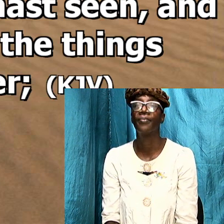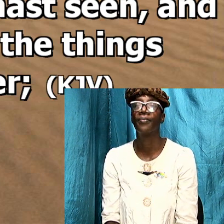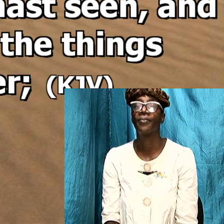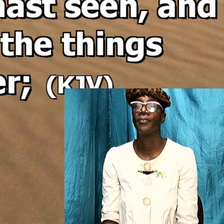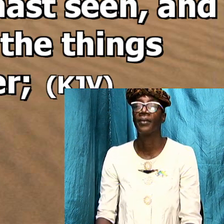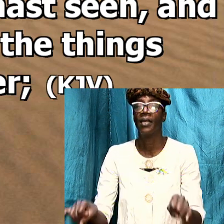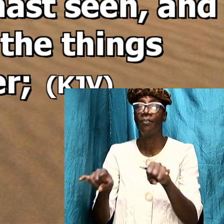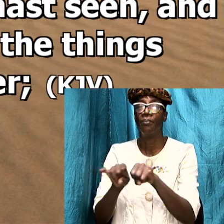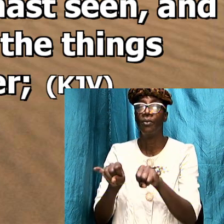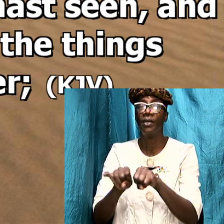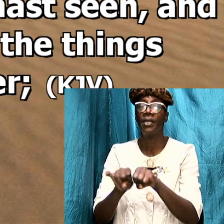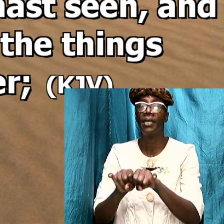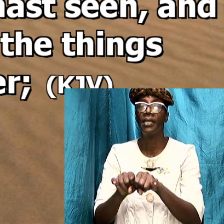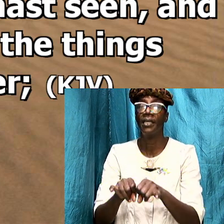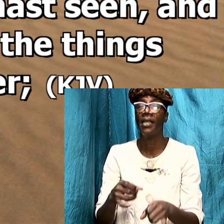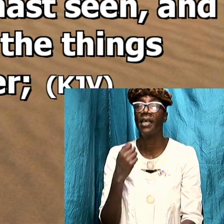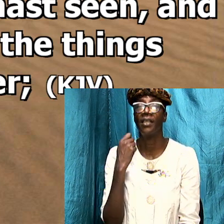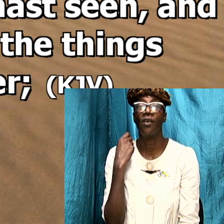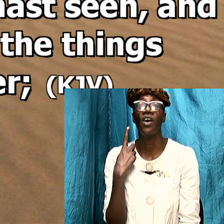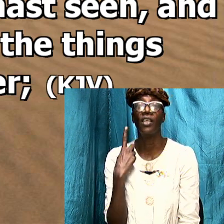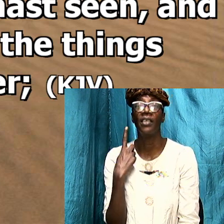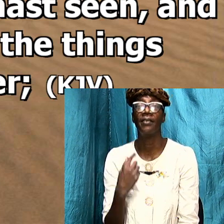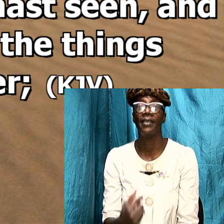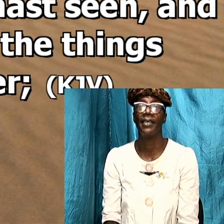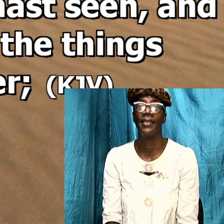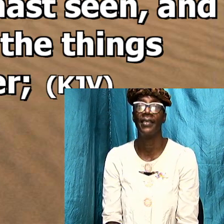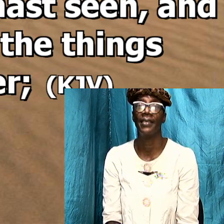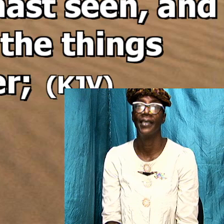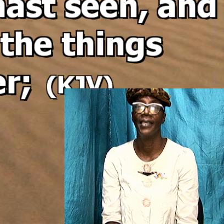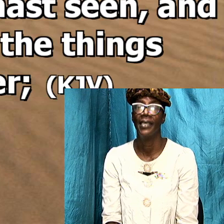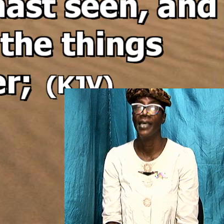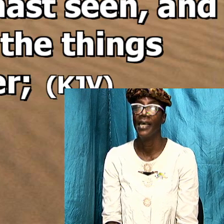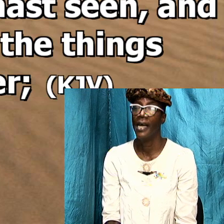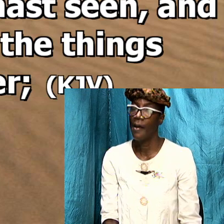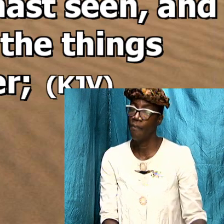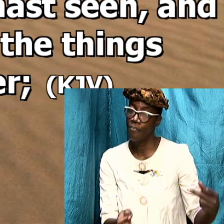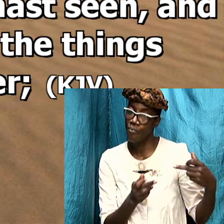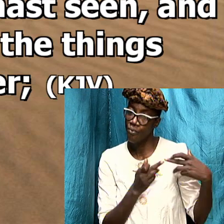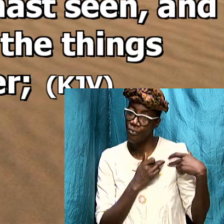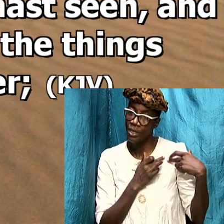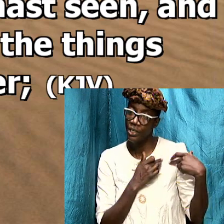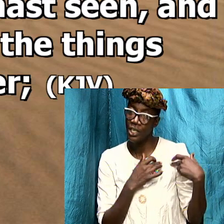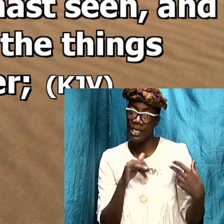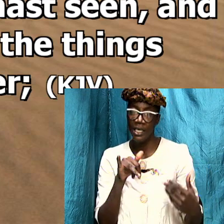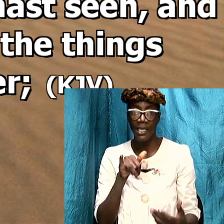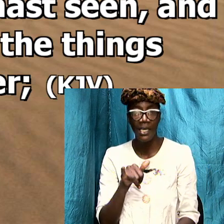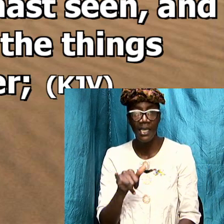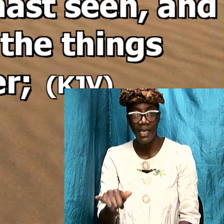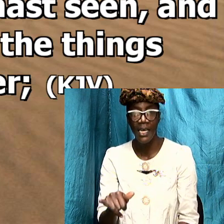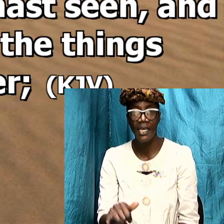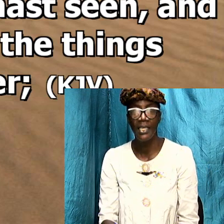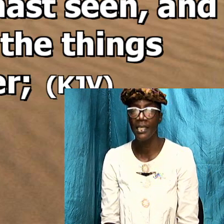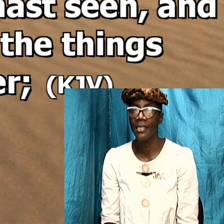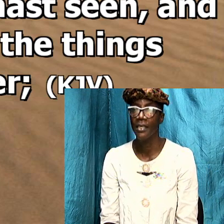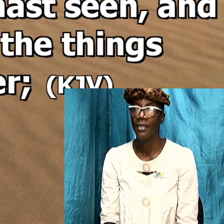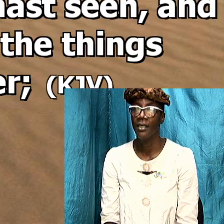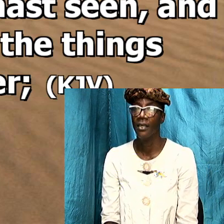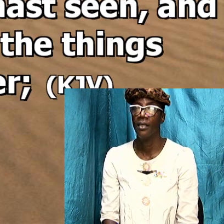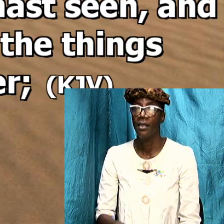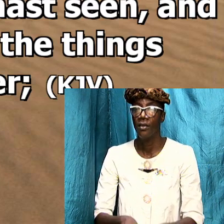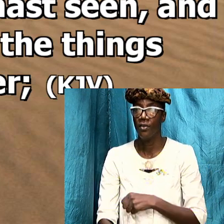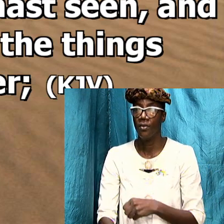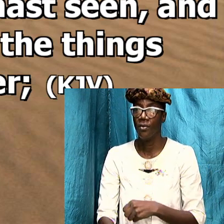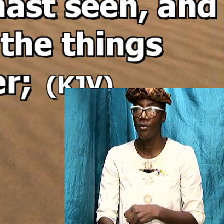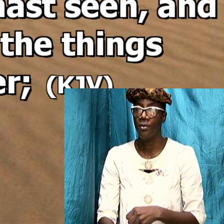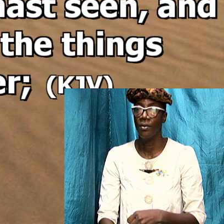important that we understand and appreciate that very important so that